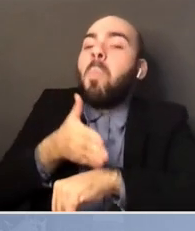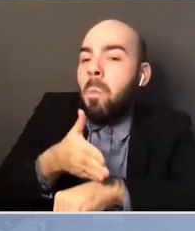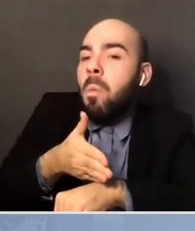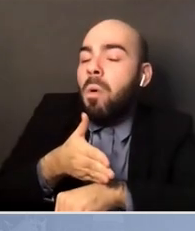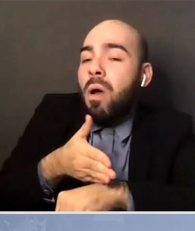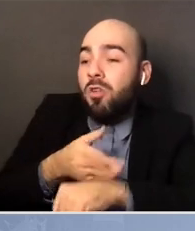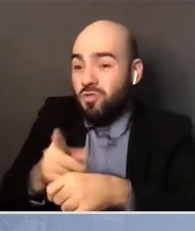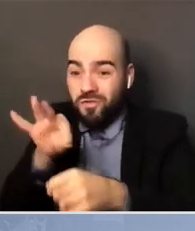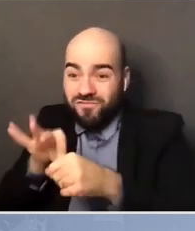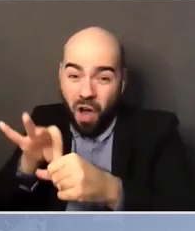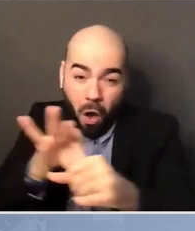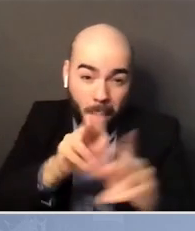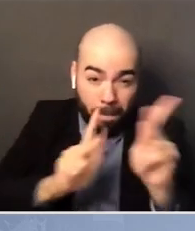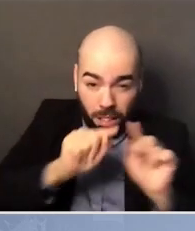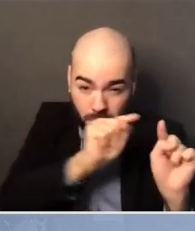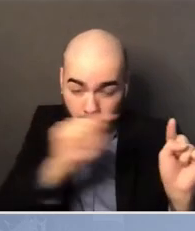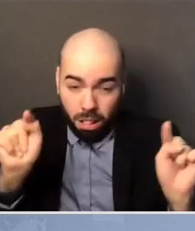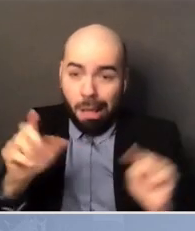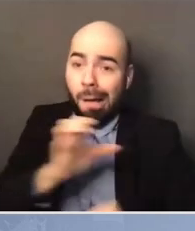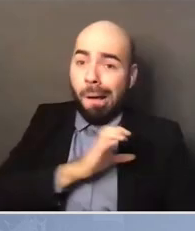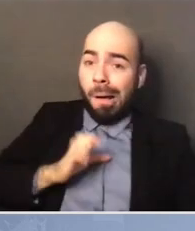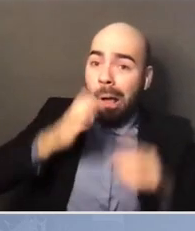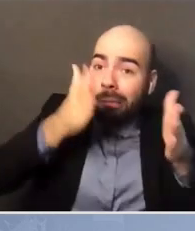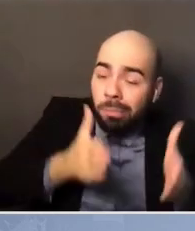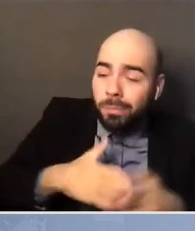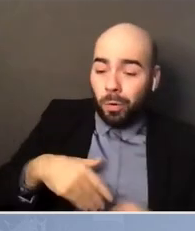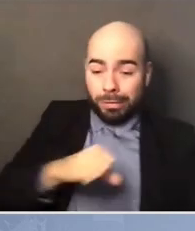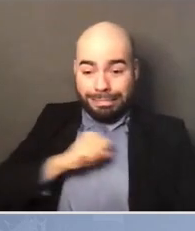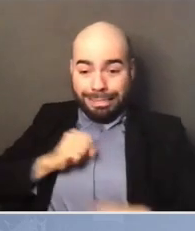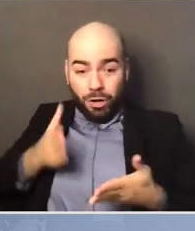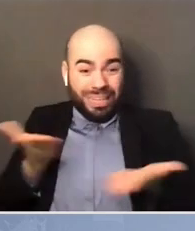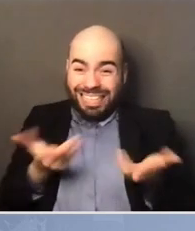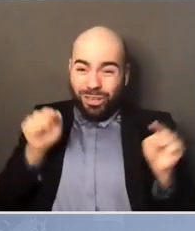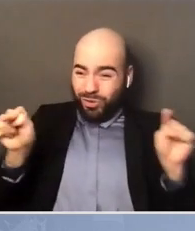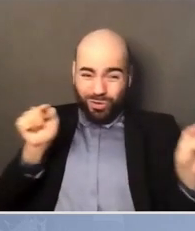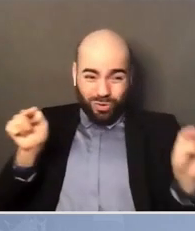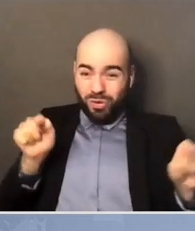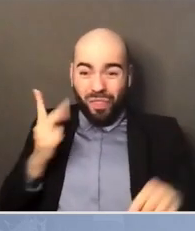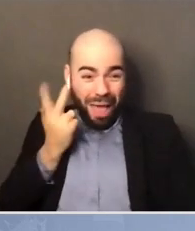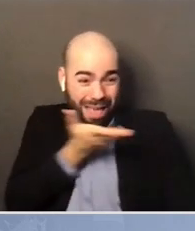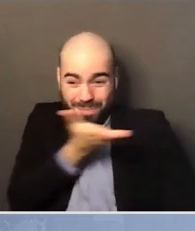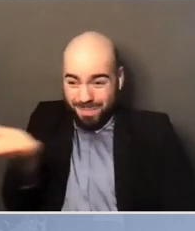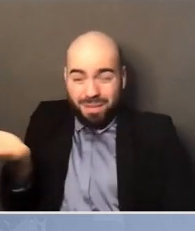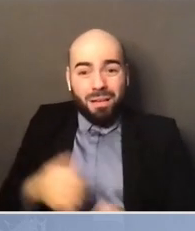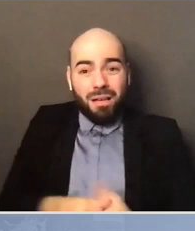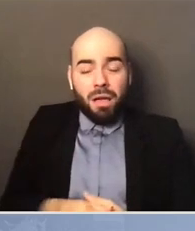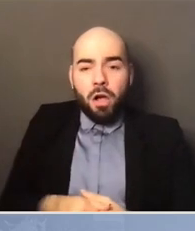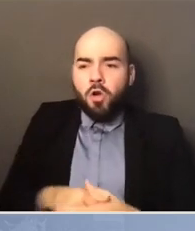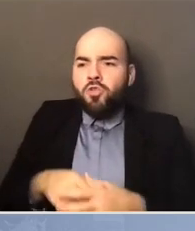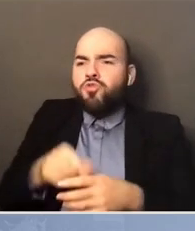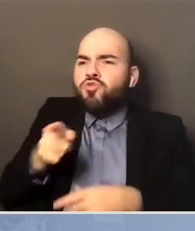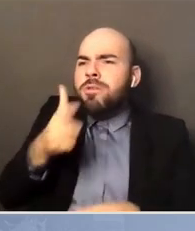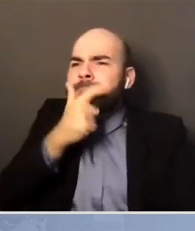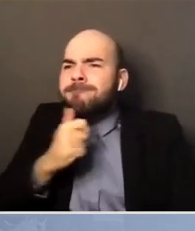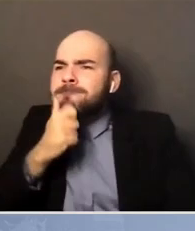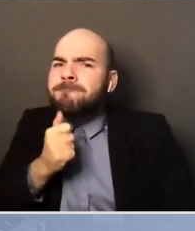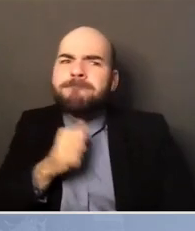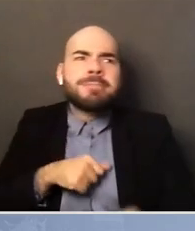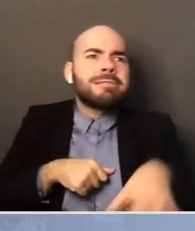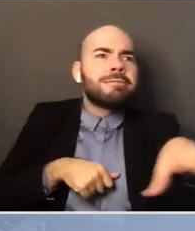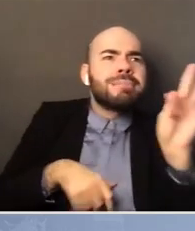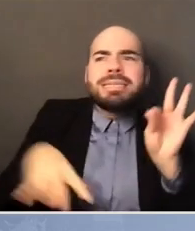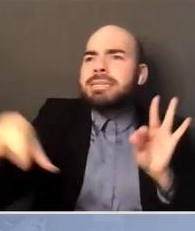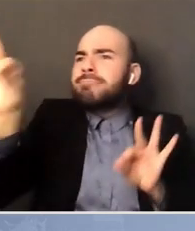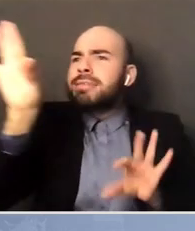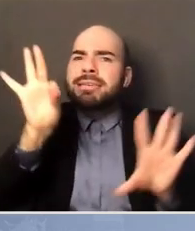senator who are going to look out for you, who understand who you are. Your voice through them will